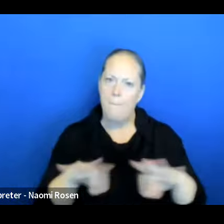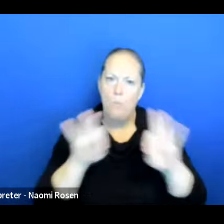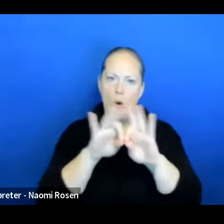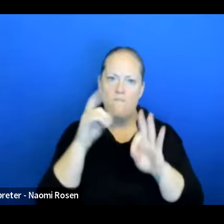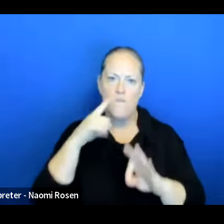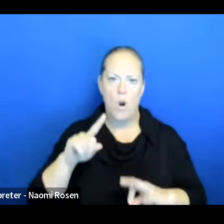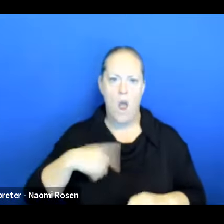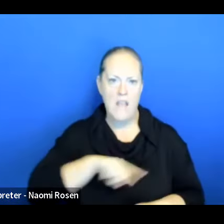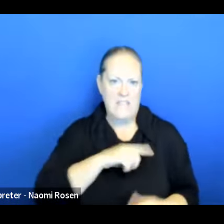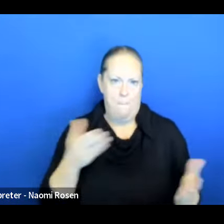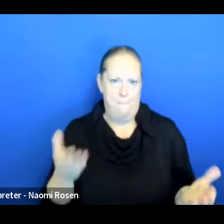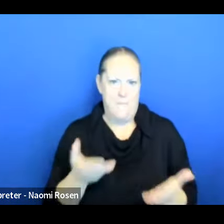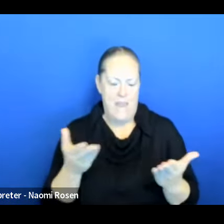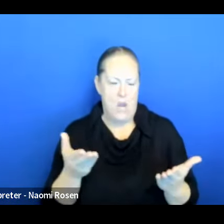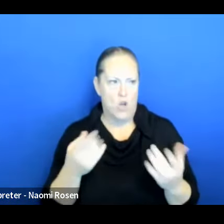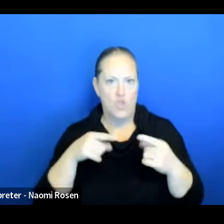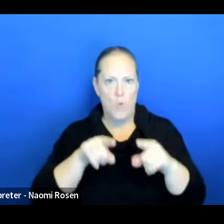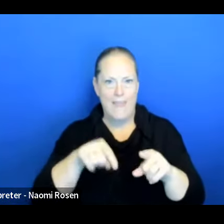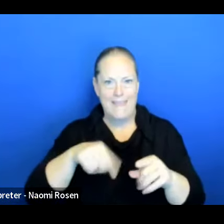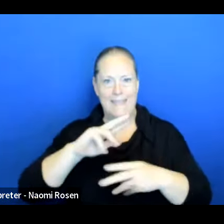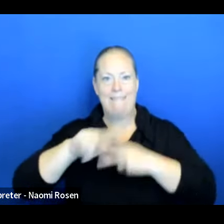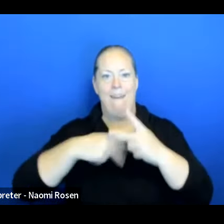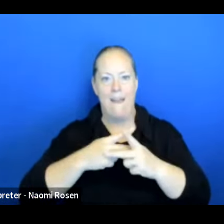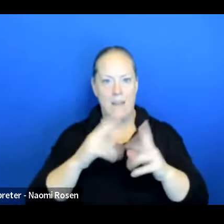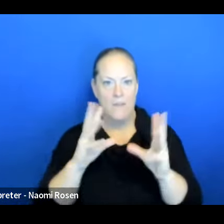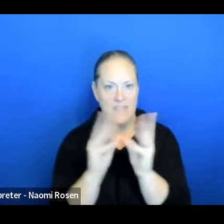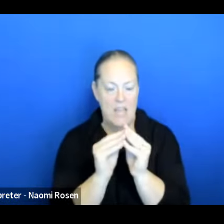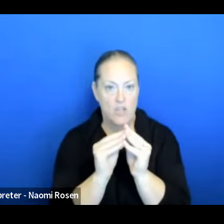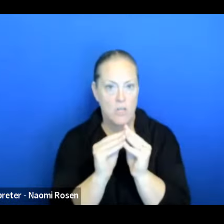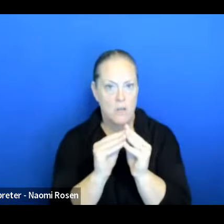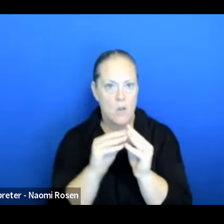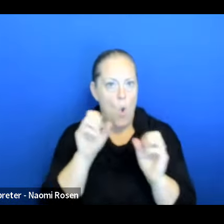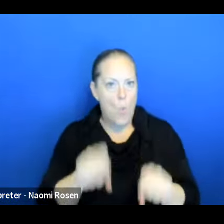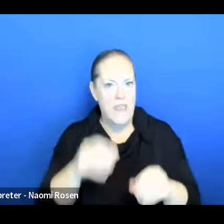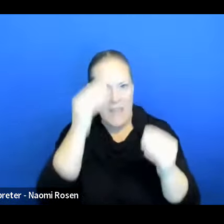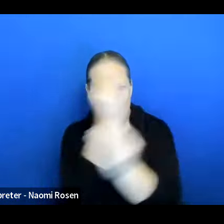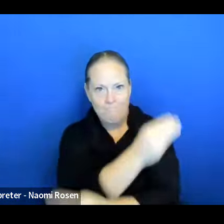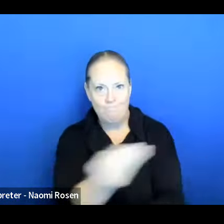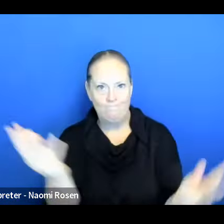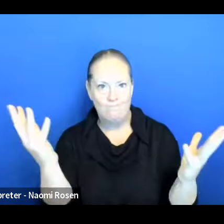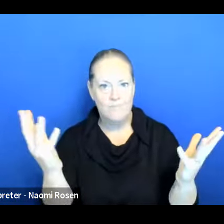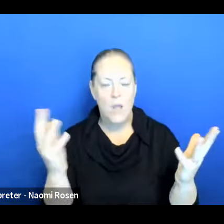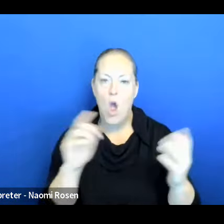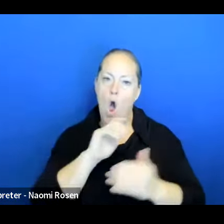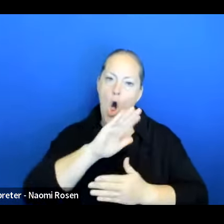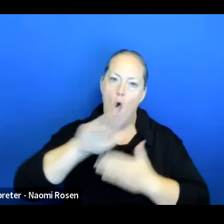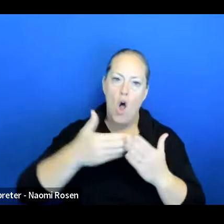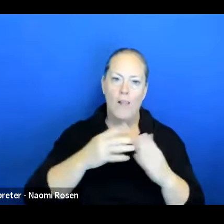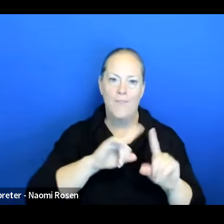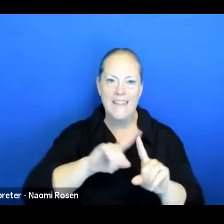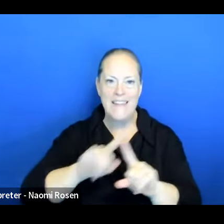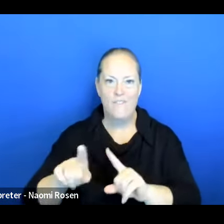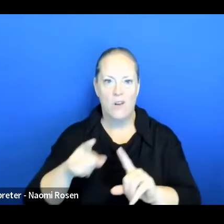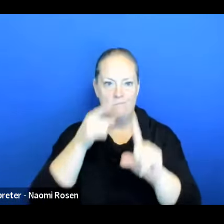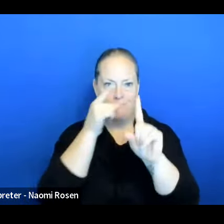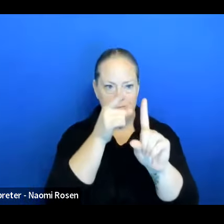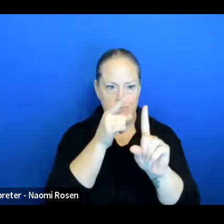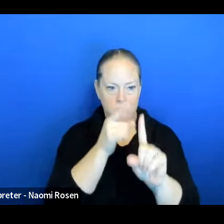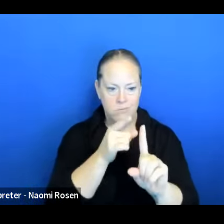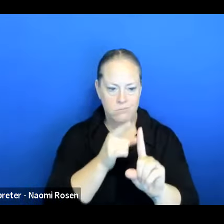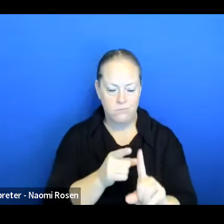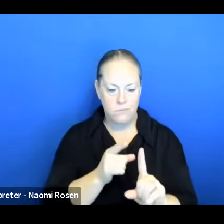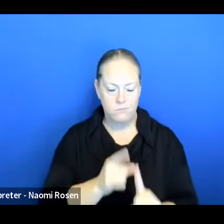type of sessions to tell people like, hey, all of these things that we have to consider to make to make this